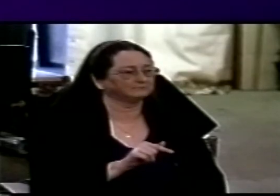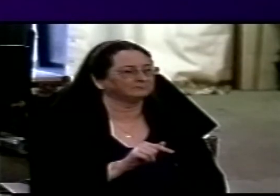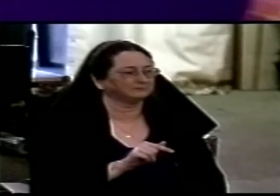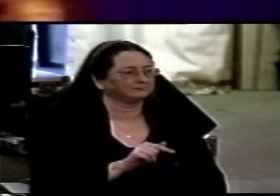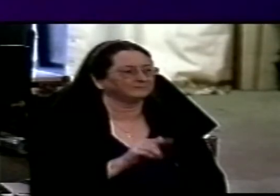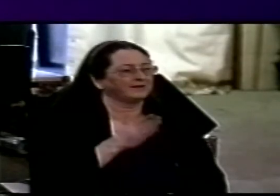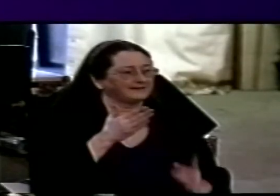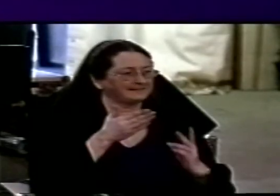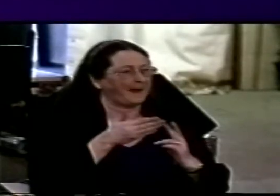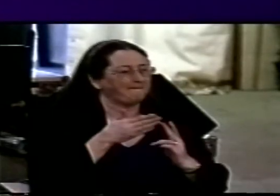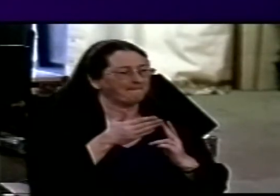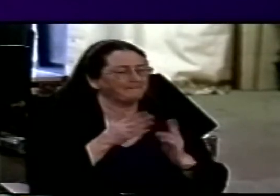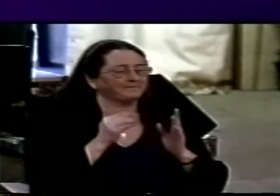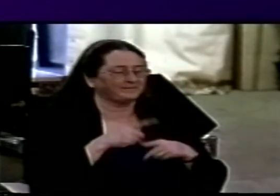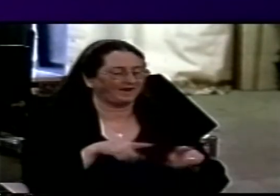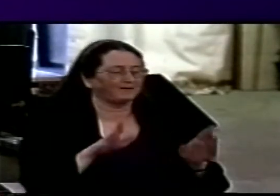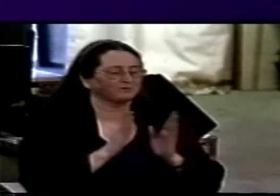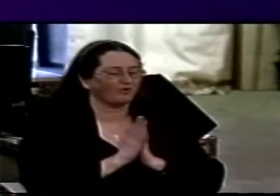let's pray